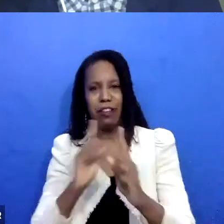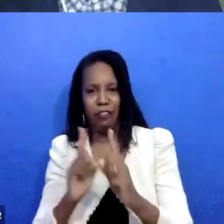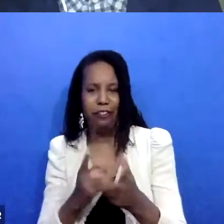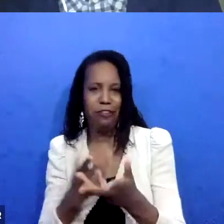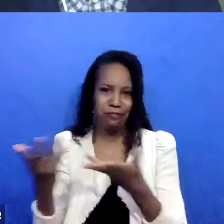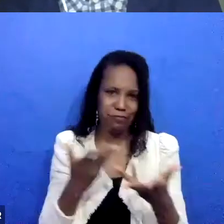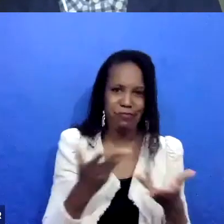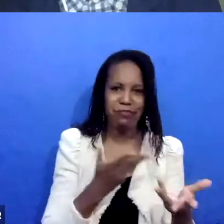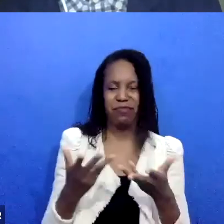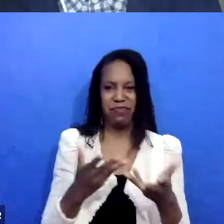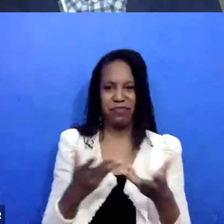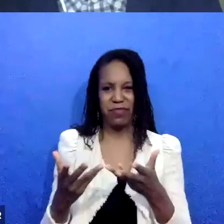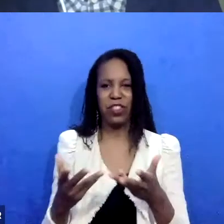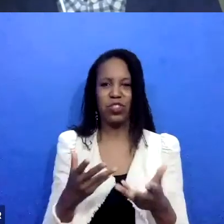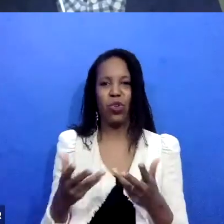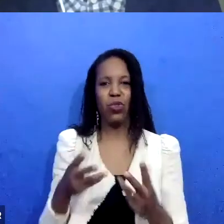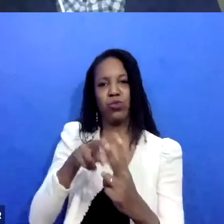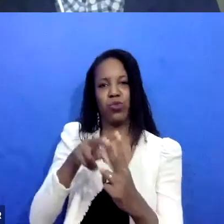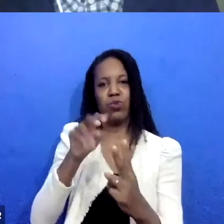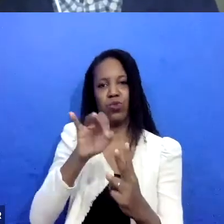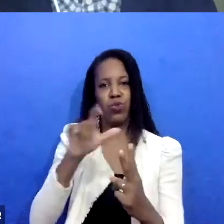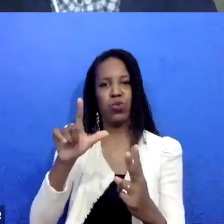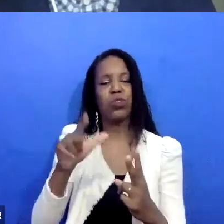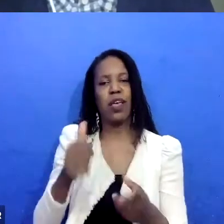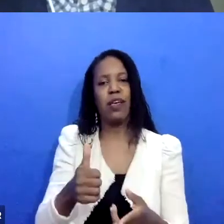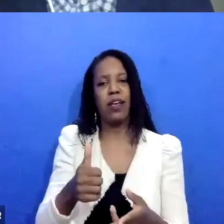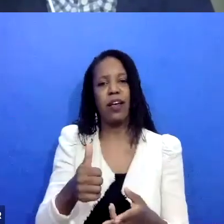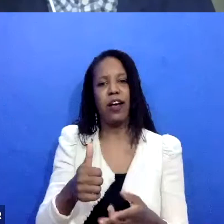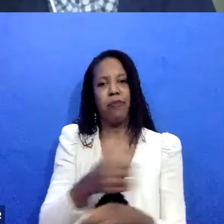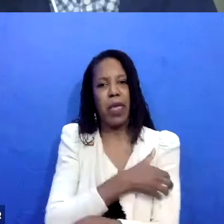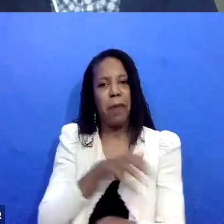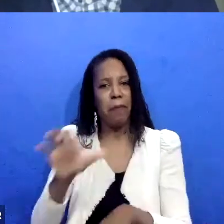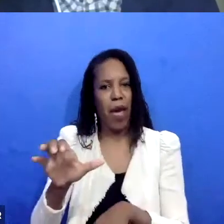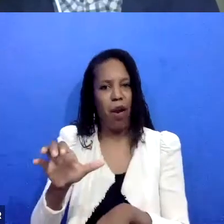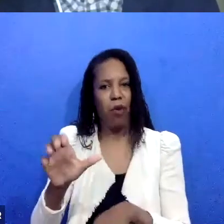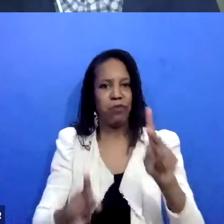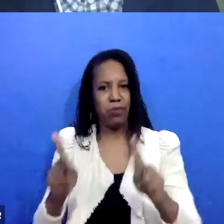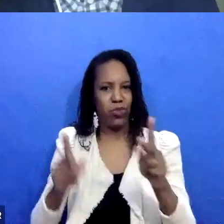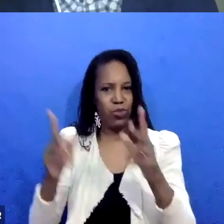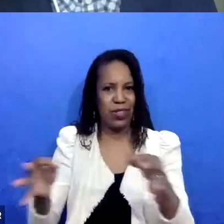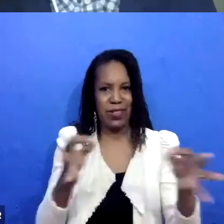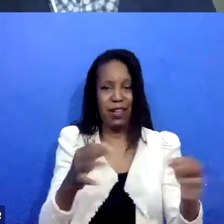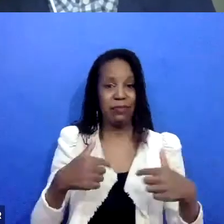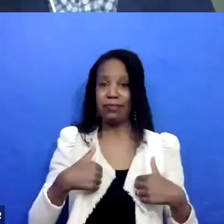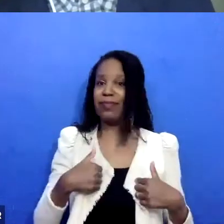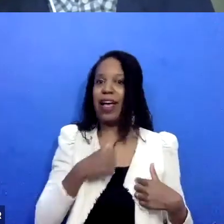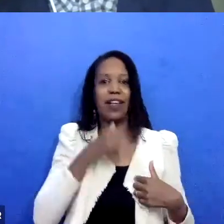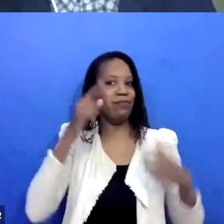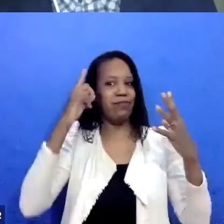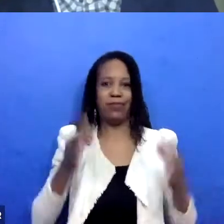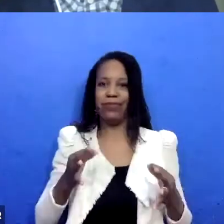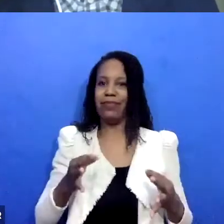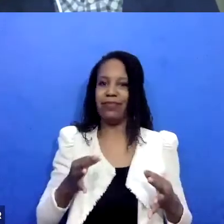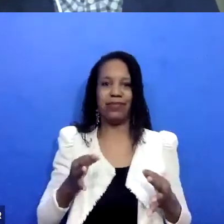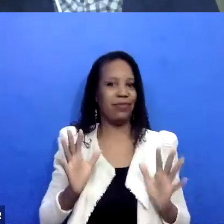that's, that's, those are the two tools that we primarily use and really want to just reiterate, not the decider. Like I love, love that